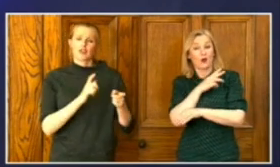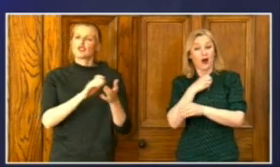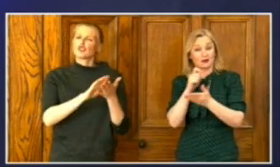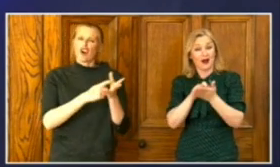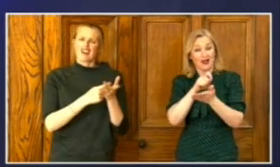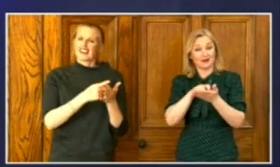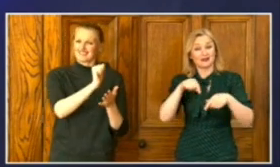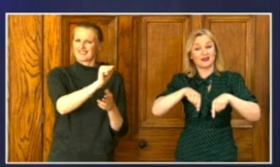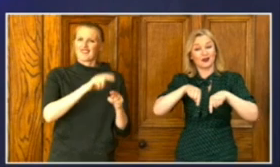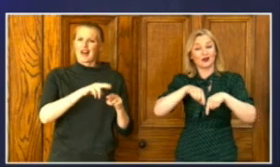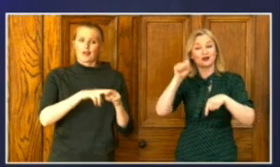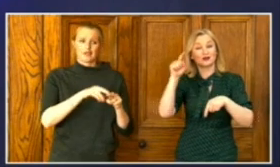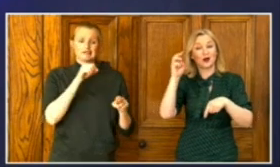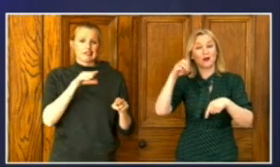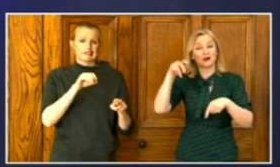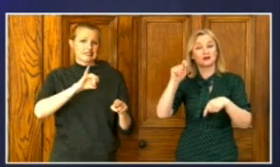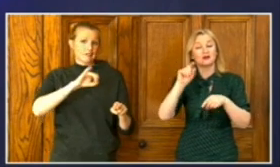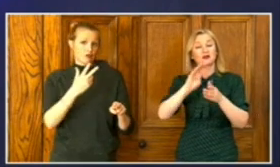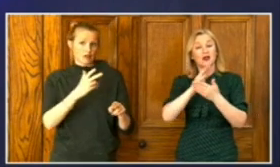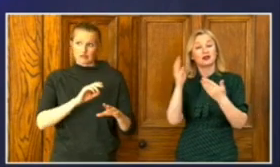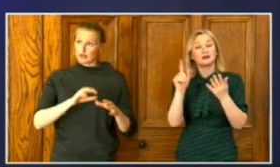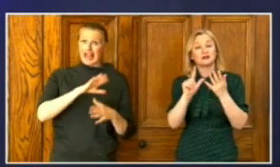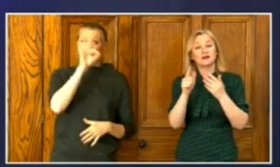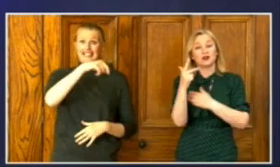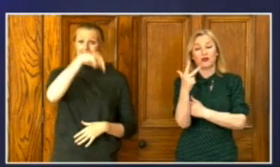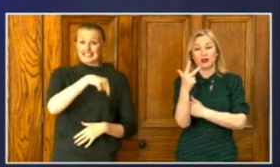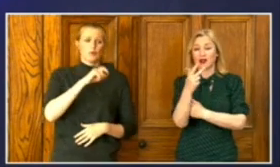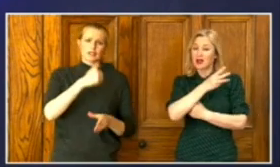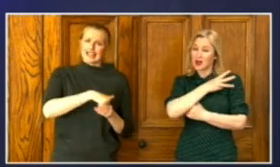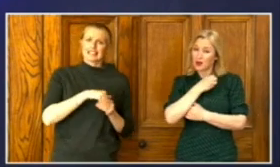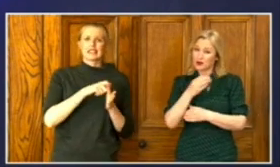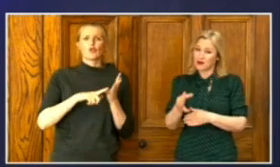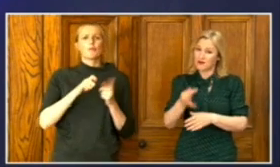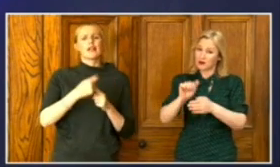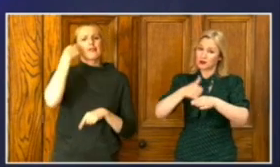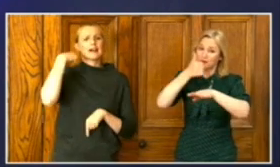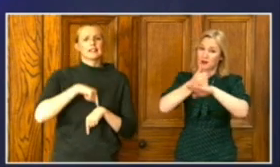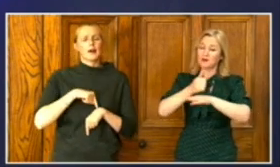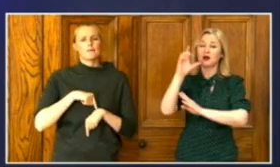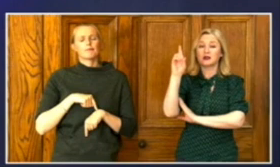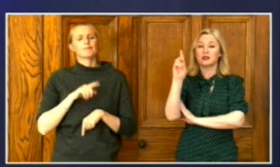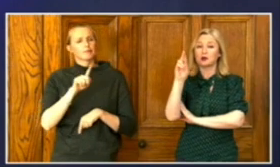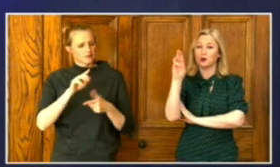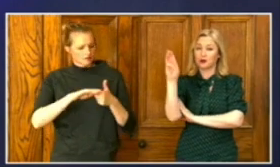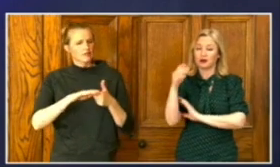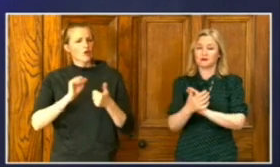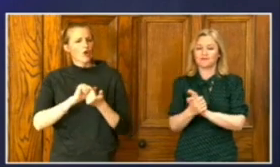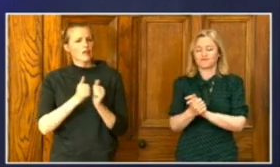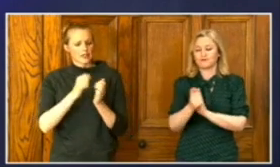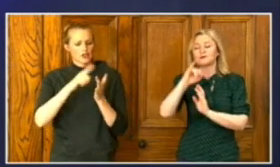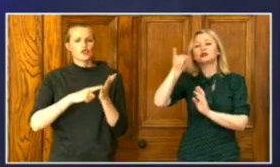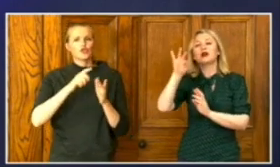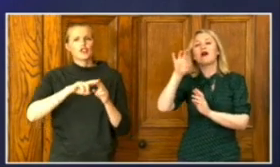in 1973 and was a founding member of the Democratic Unionist Party. Sir Geoffrey Donaldson buried his father